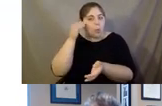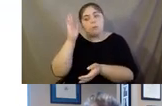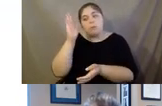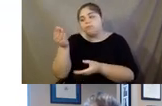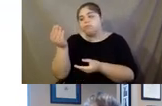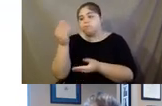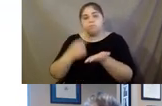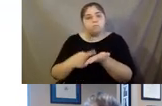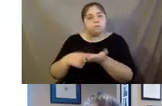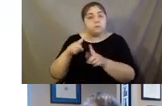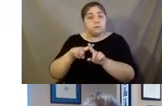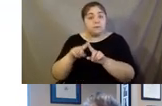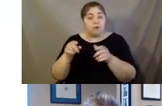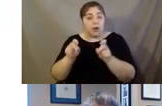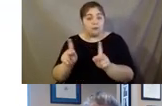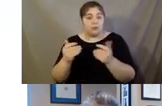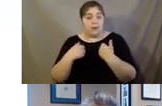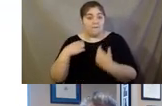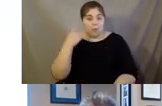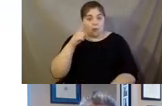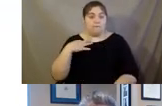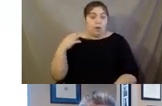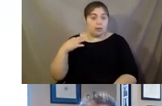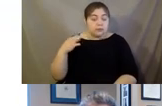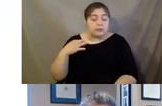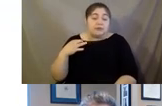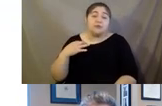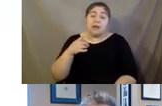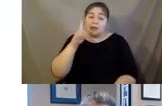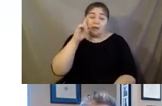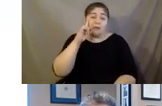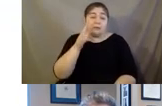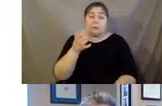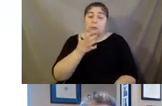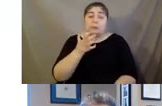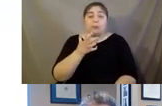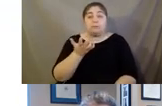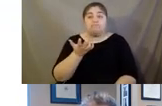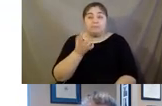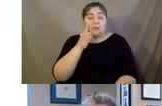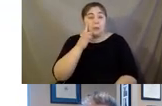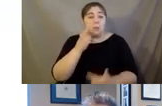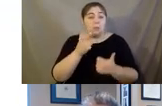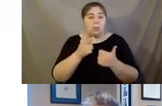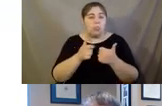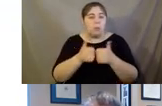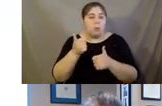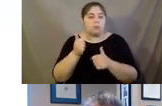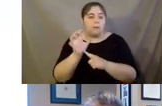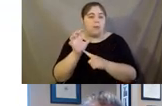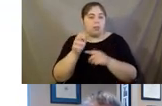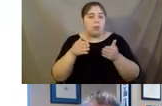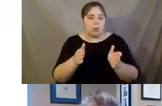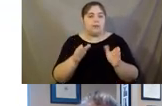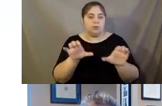that we have for volunteerism. So, those are some of probably the most popular ways that we do our